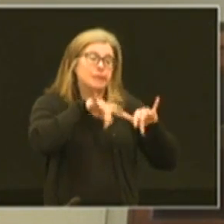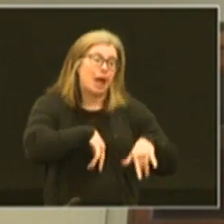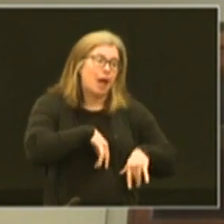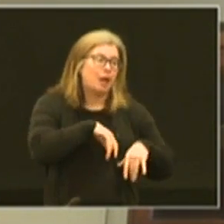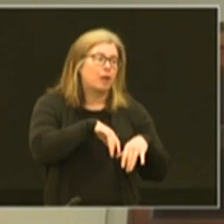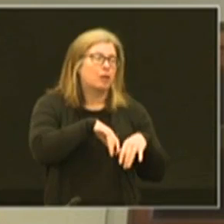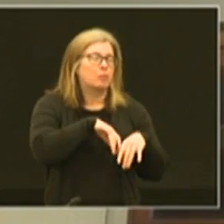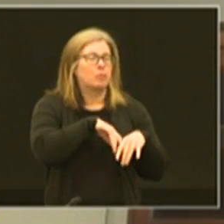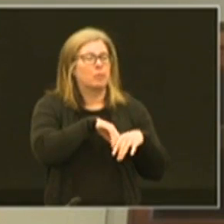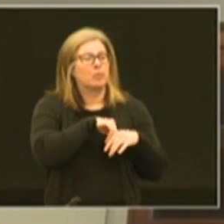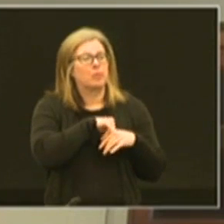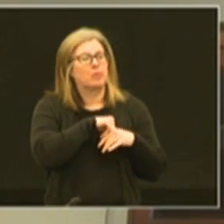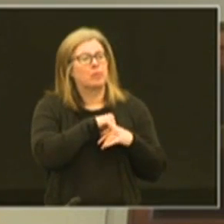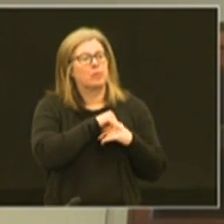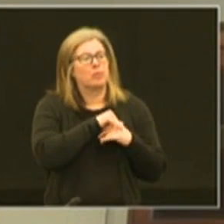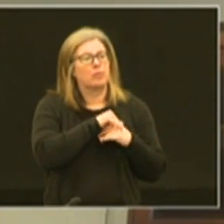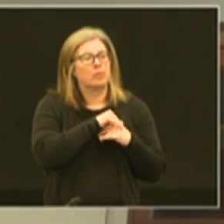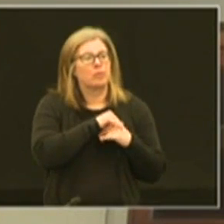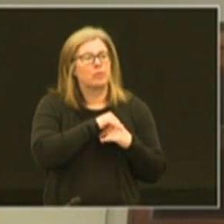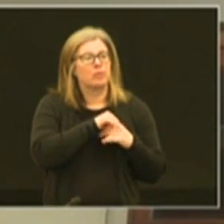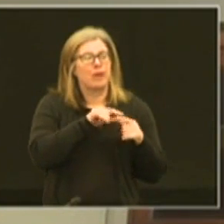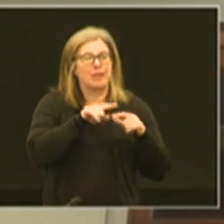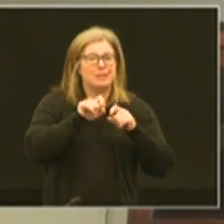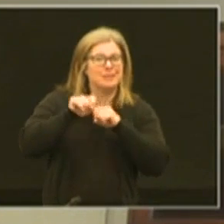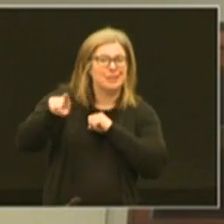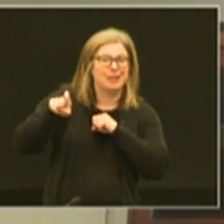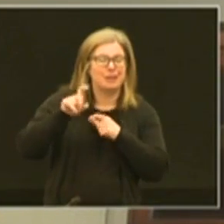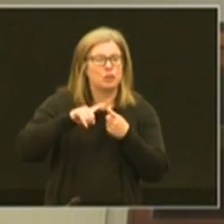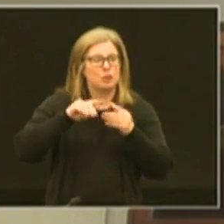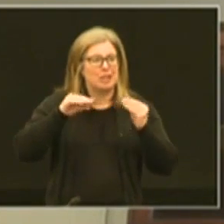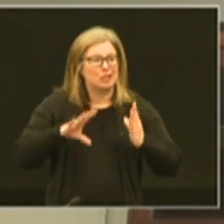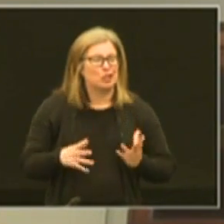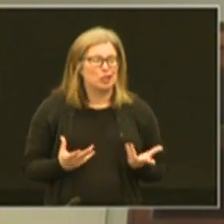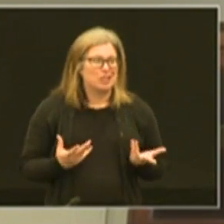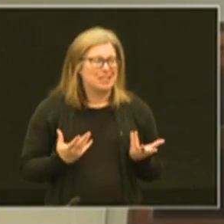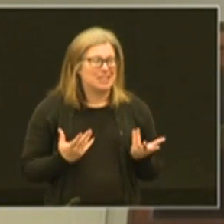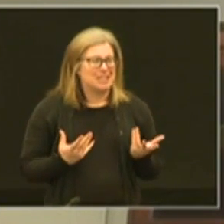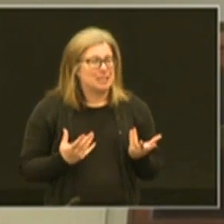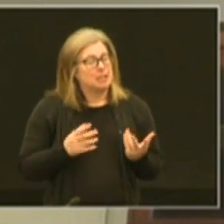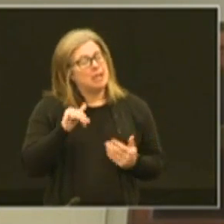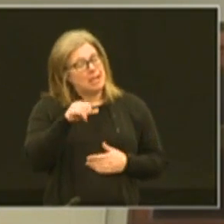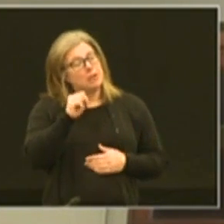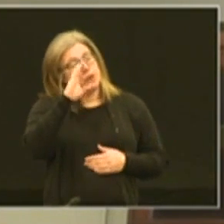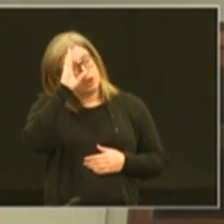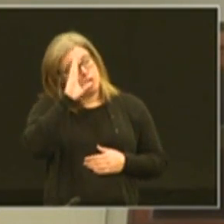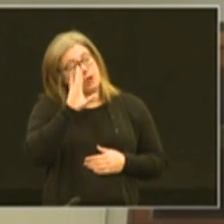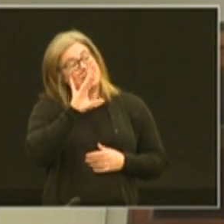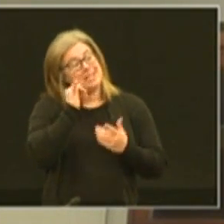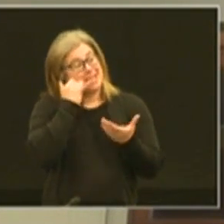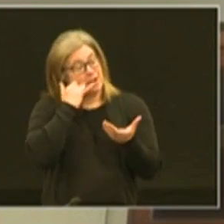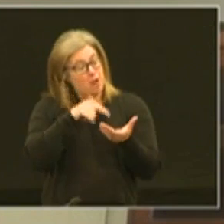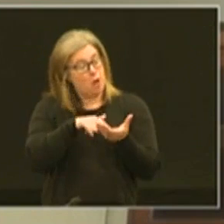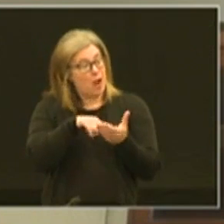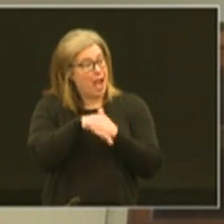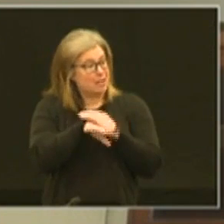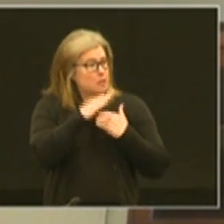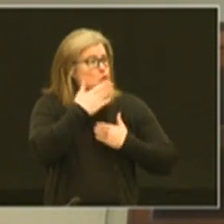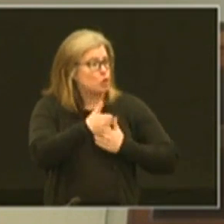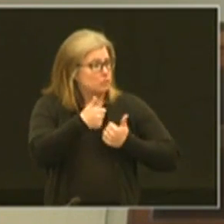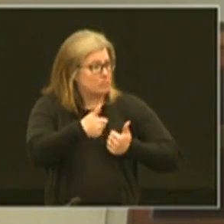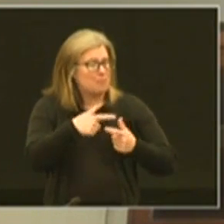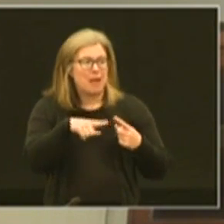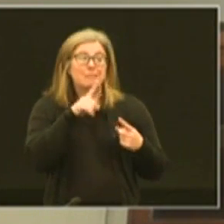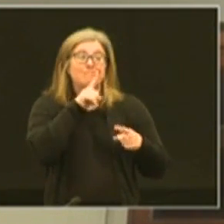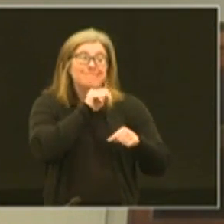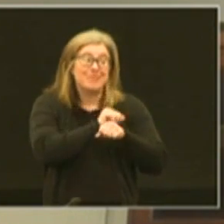assignments and then send them back to teachers so yes we know cell phone access is good but